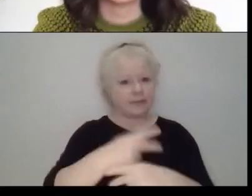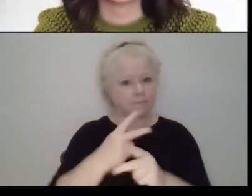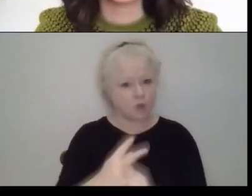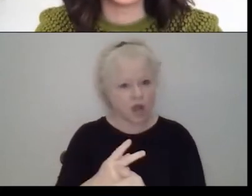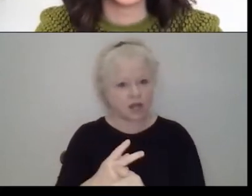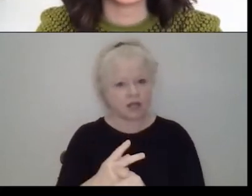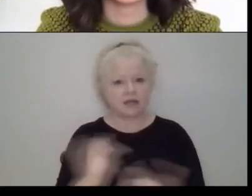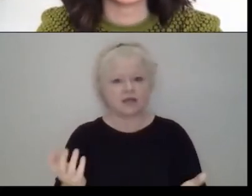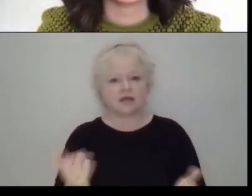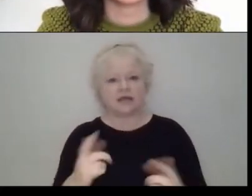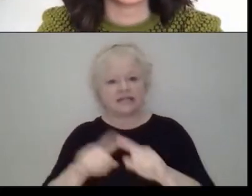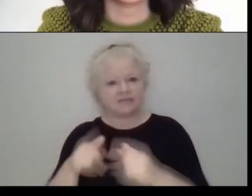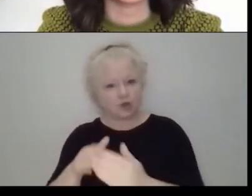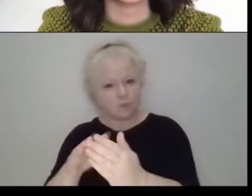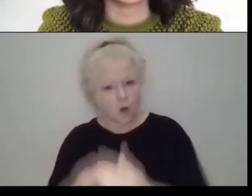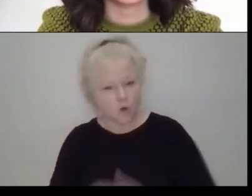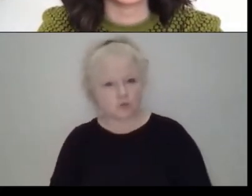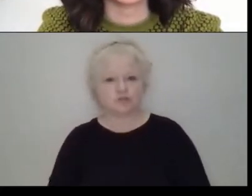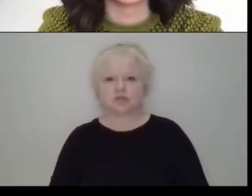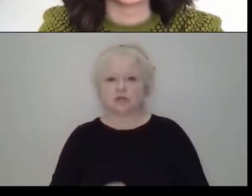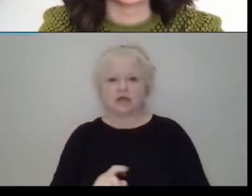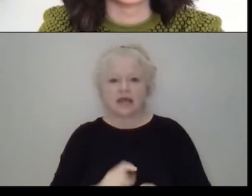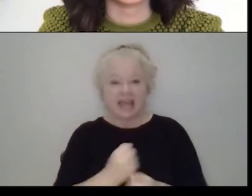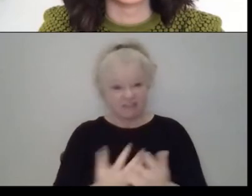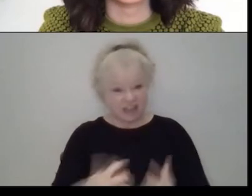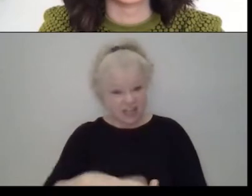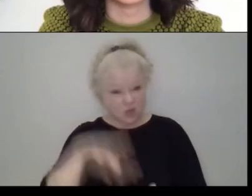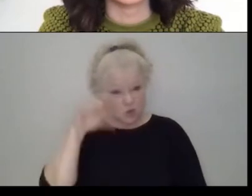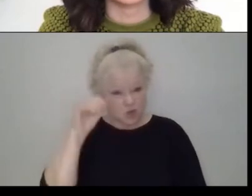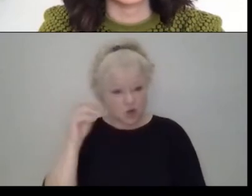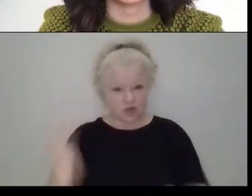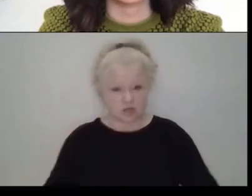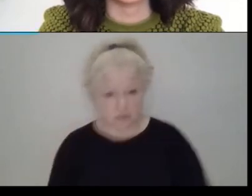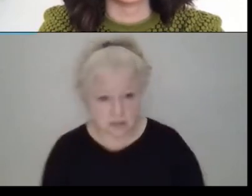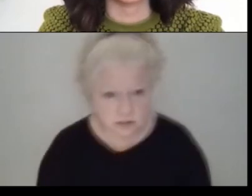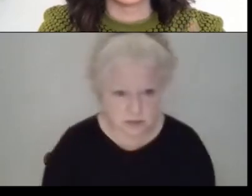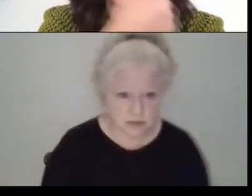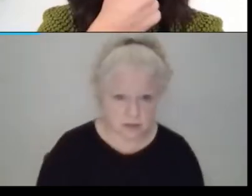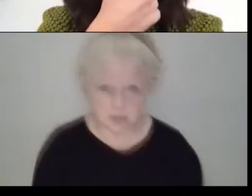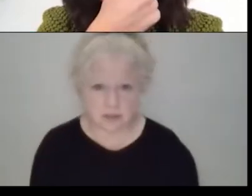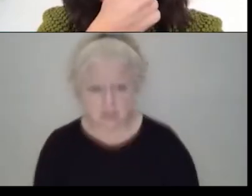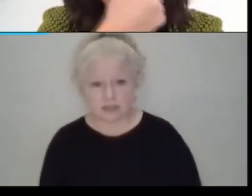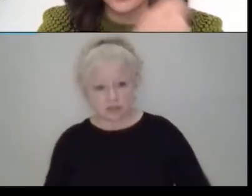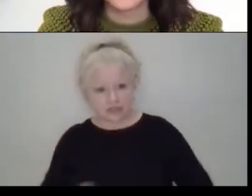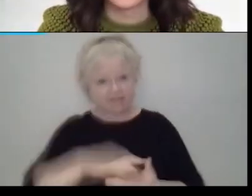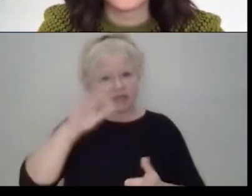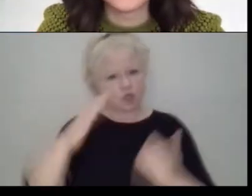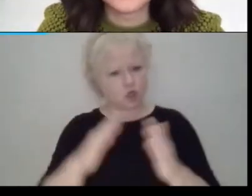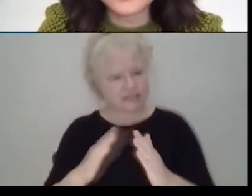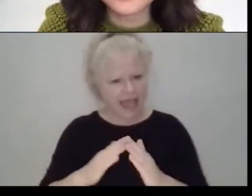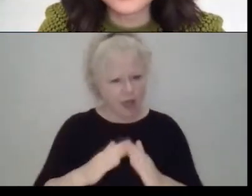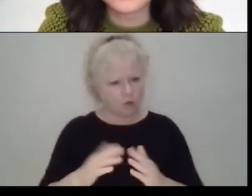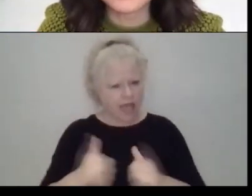artisanal approach and the things that everything that you learned by, you know, living in your, in your town. Tell us how that, how that